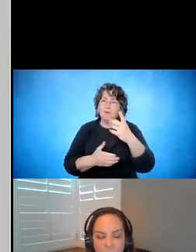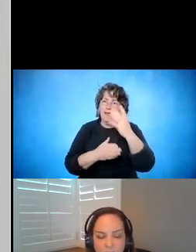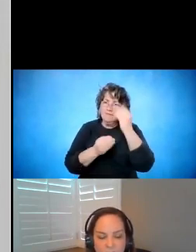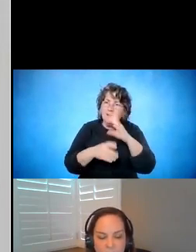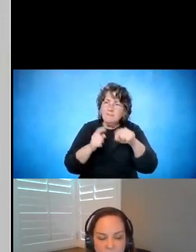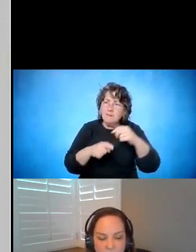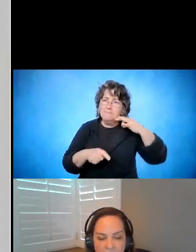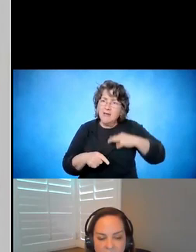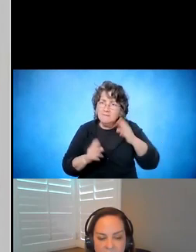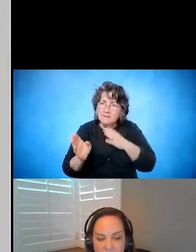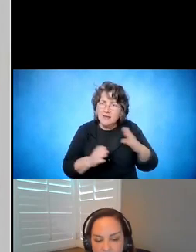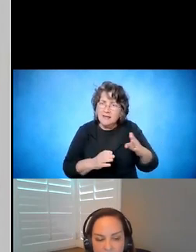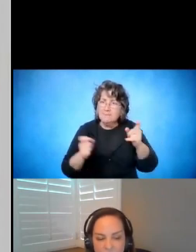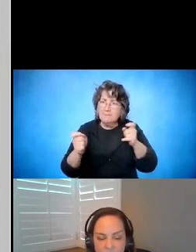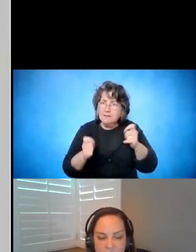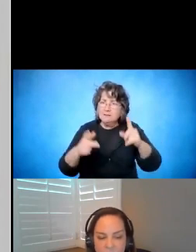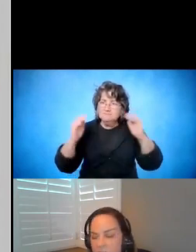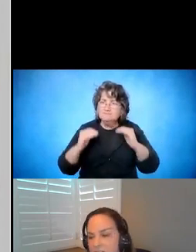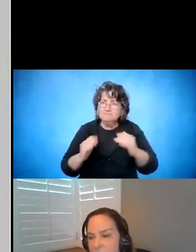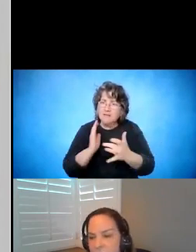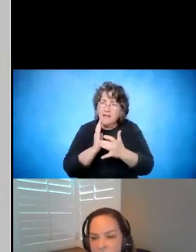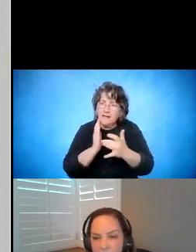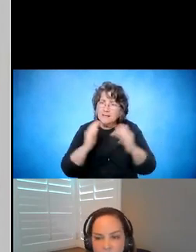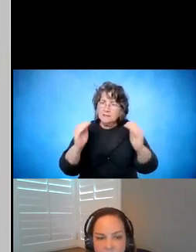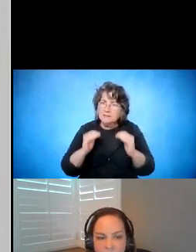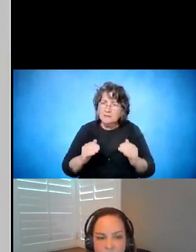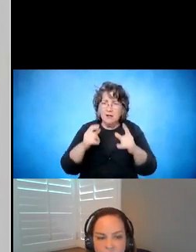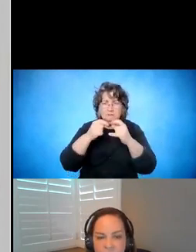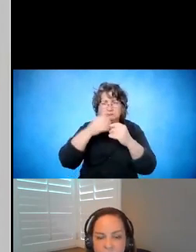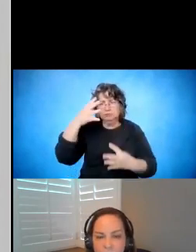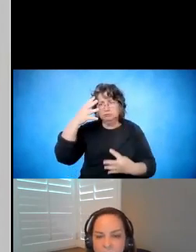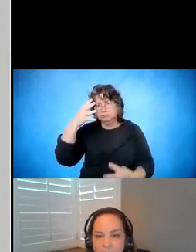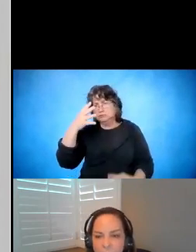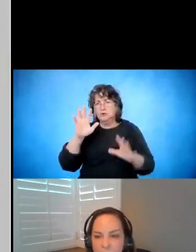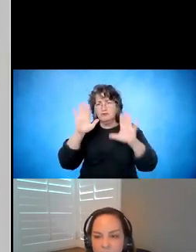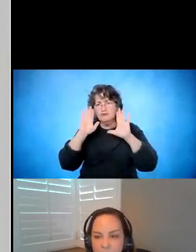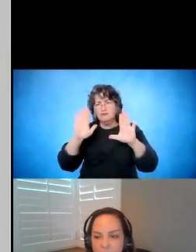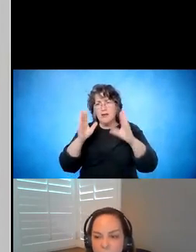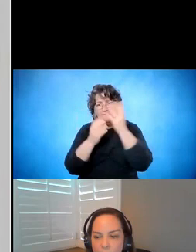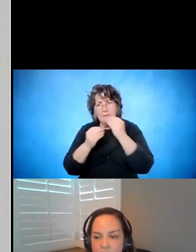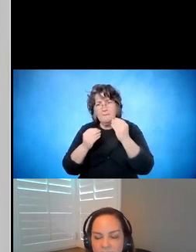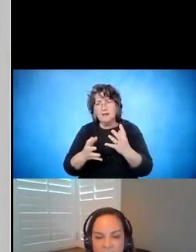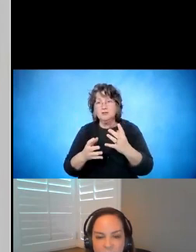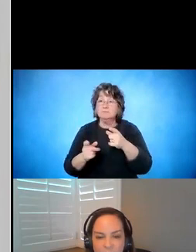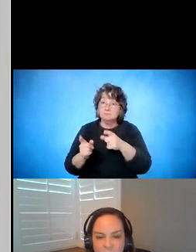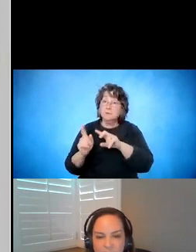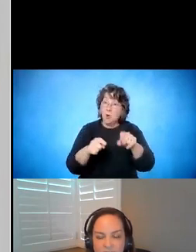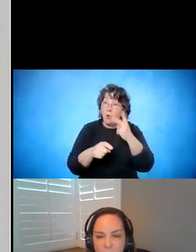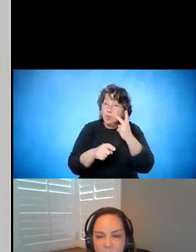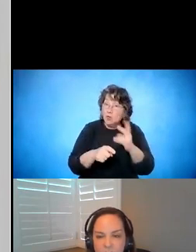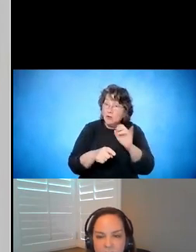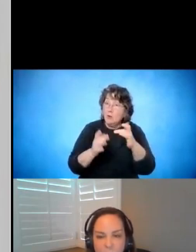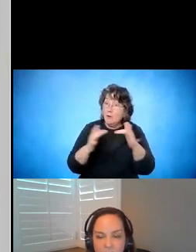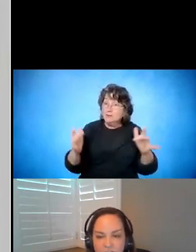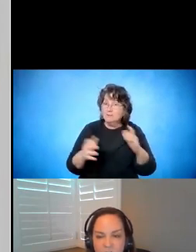and management and technology and lots of really other great information. So feel free to go to that website and hopefully you'll find